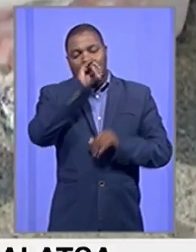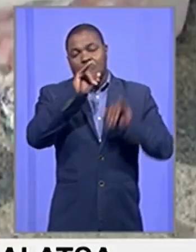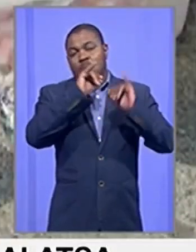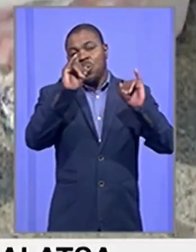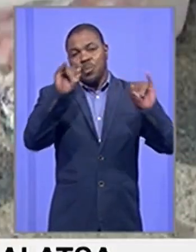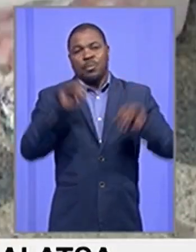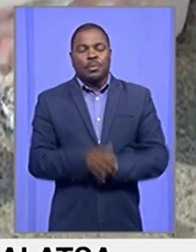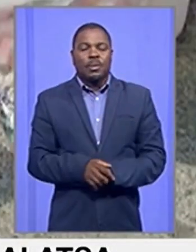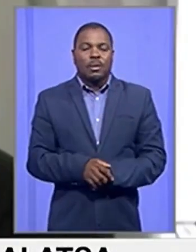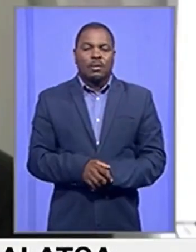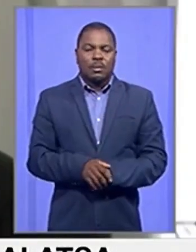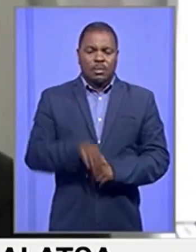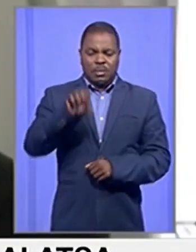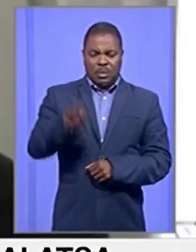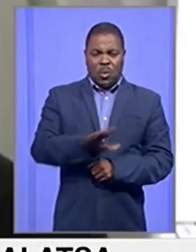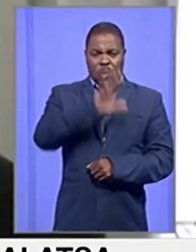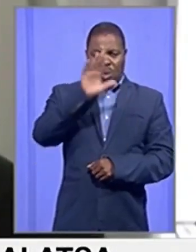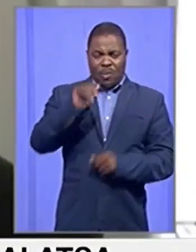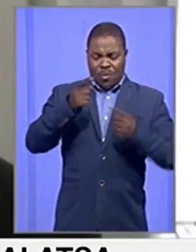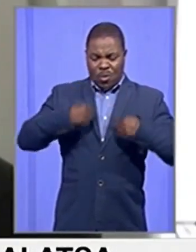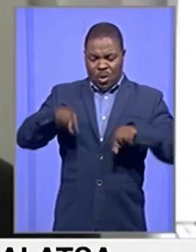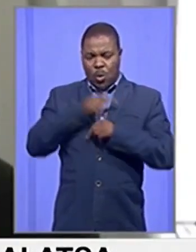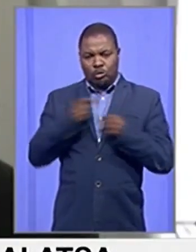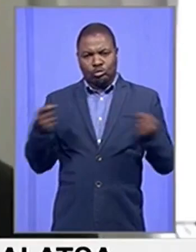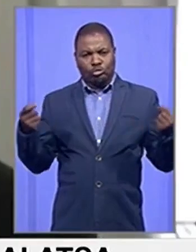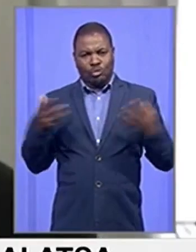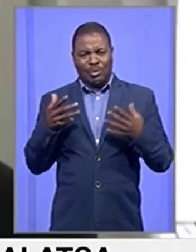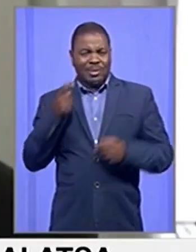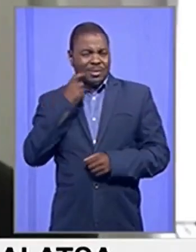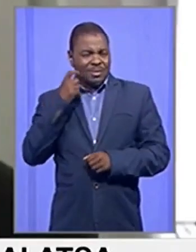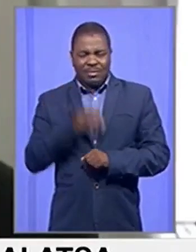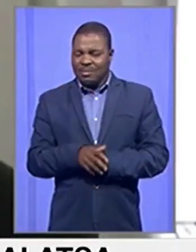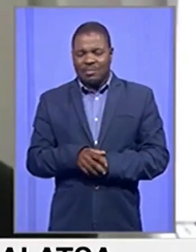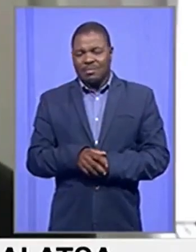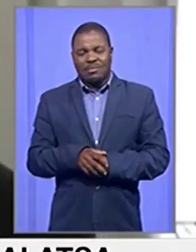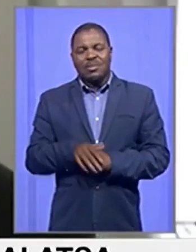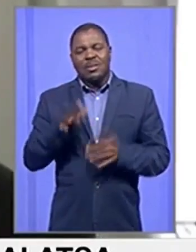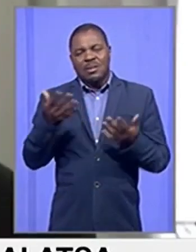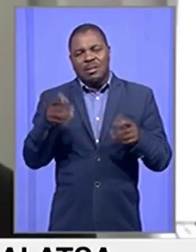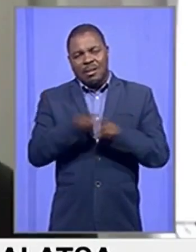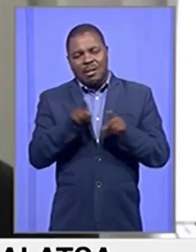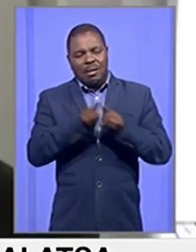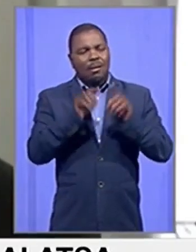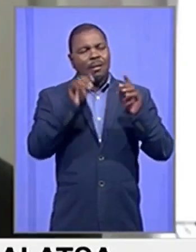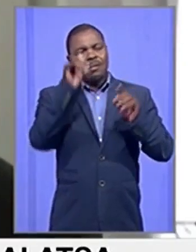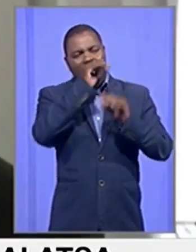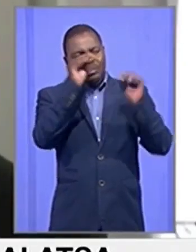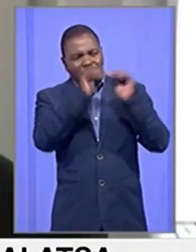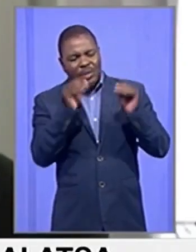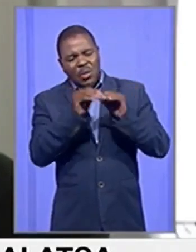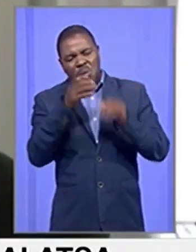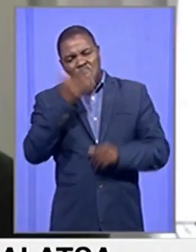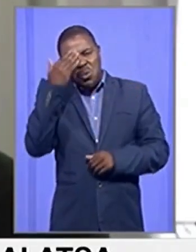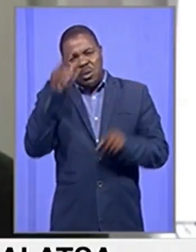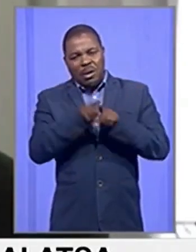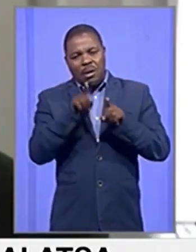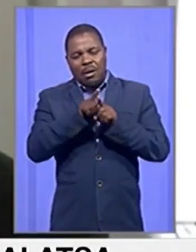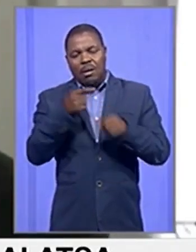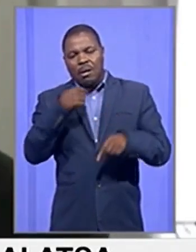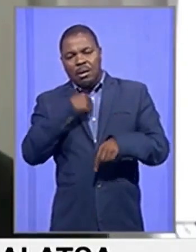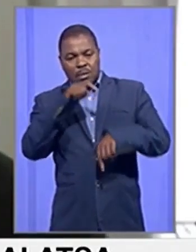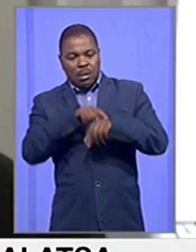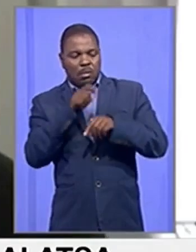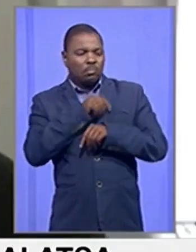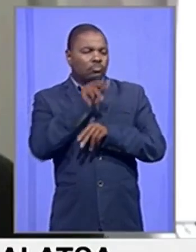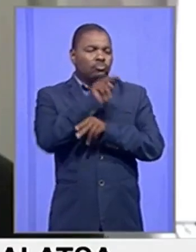As the Africans, I don't think we shock easily anymore when it comes to crime statistics. During my oversight visit